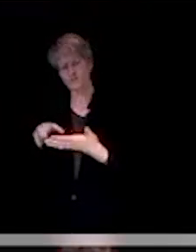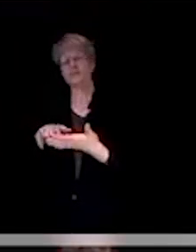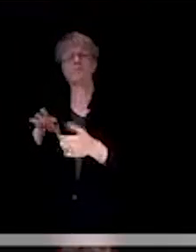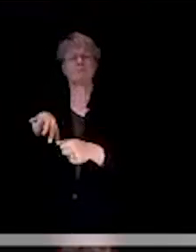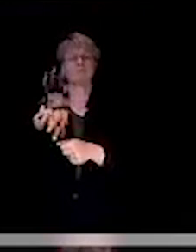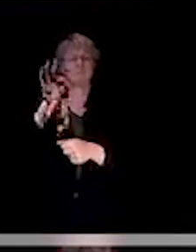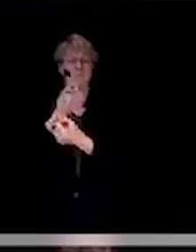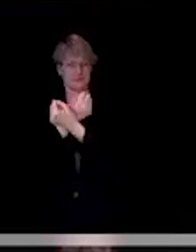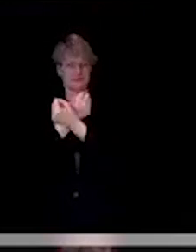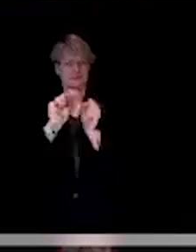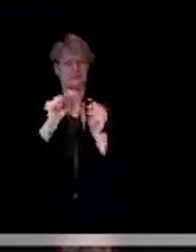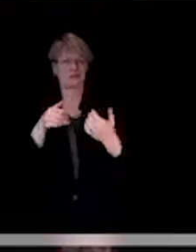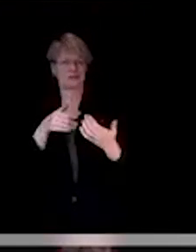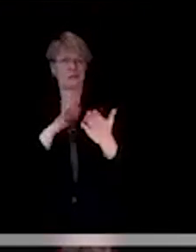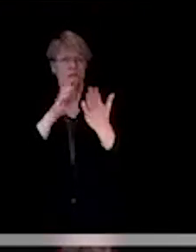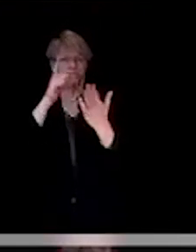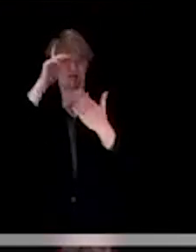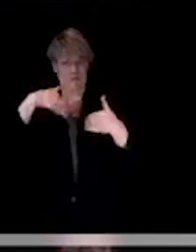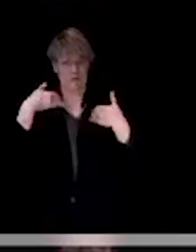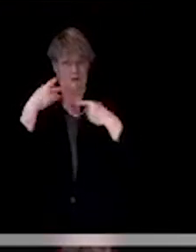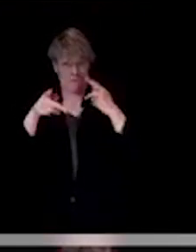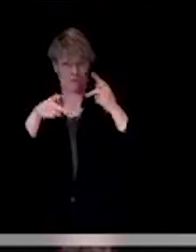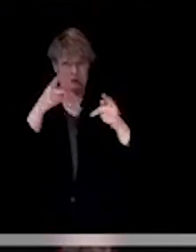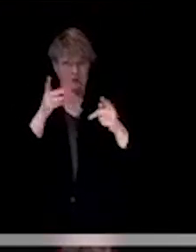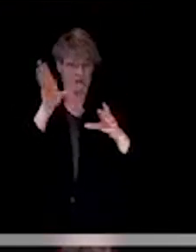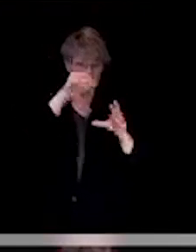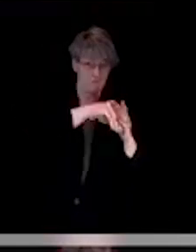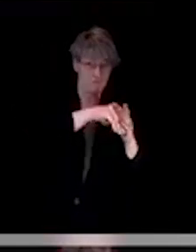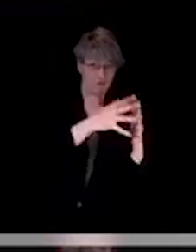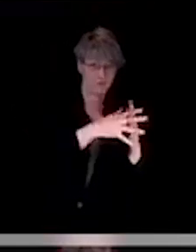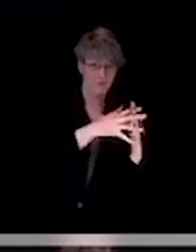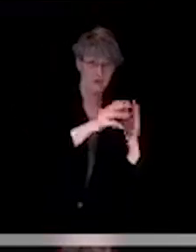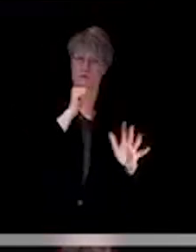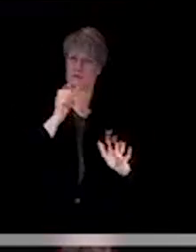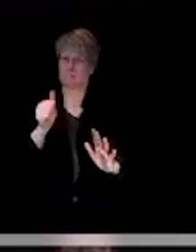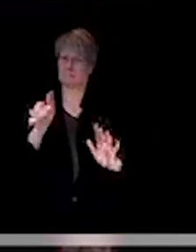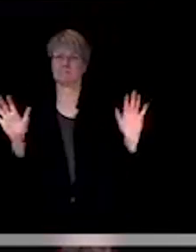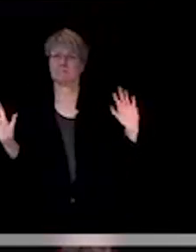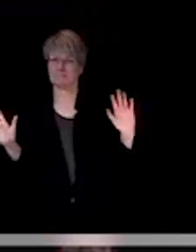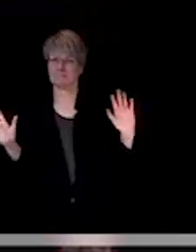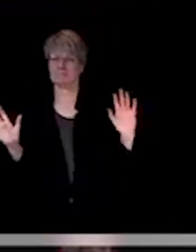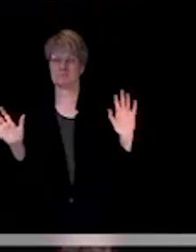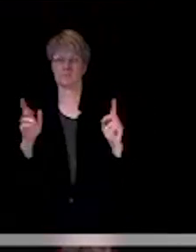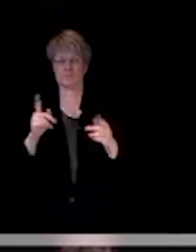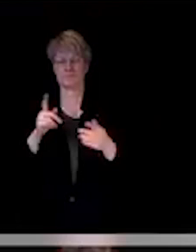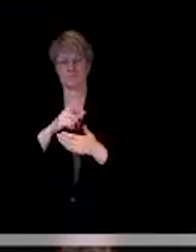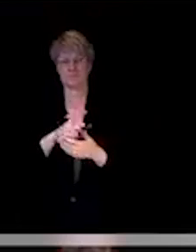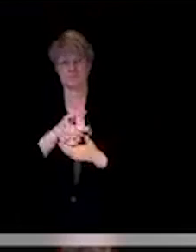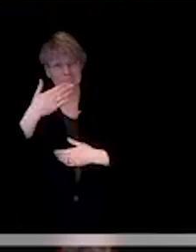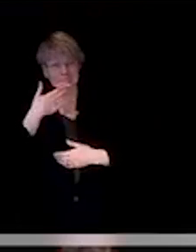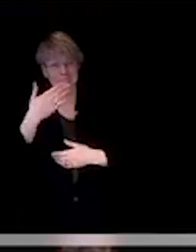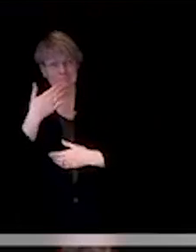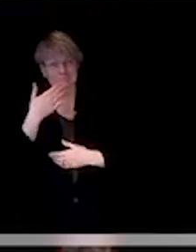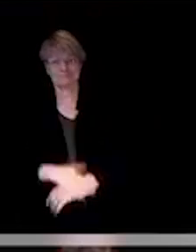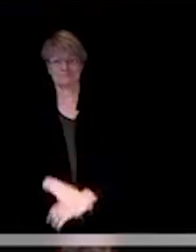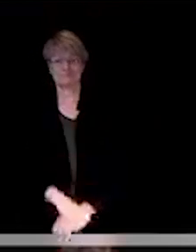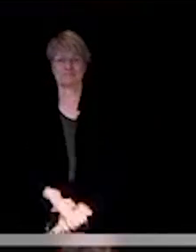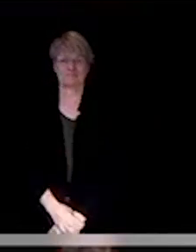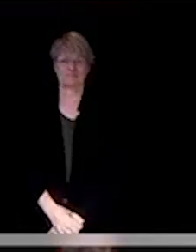that's something that we would recommend that they engage in or not that time. Thank you, Dr. Ramstrom. That's all I have. Thank you.